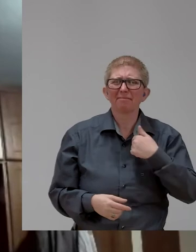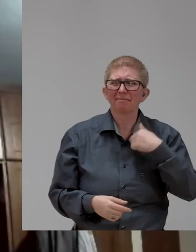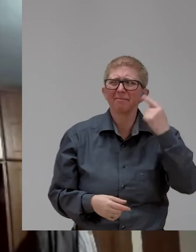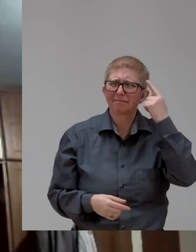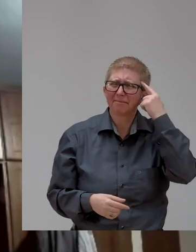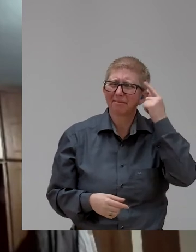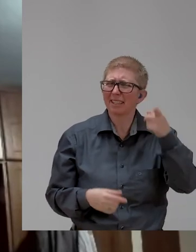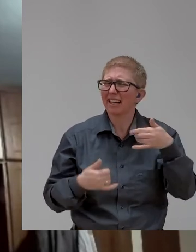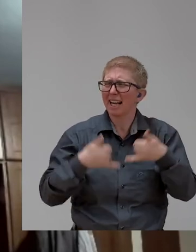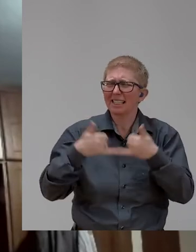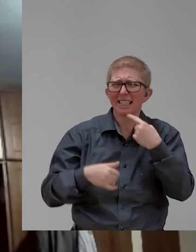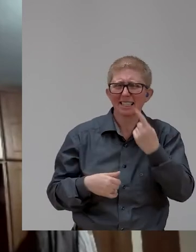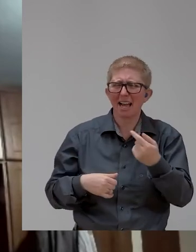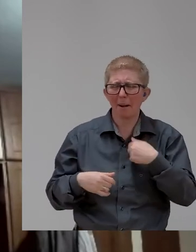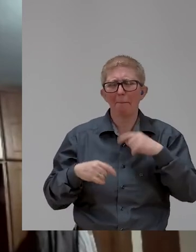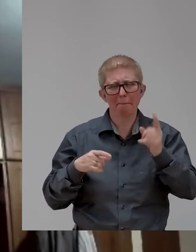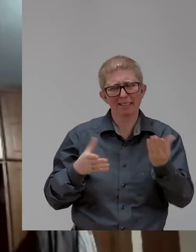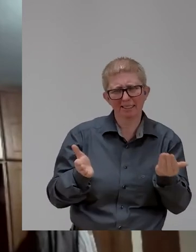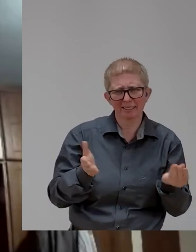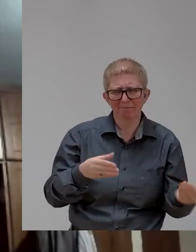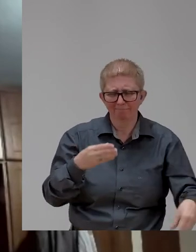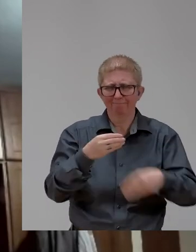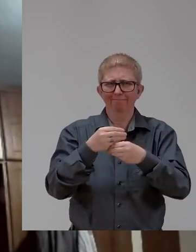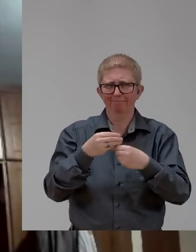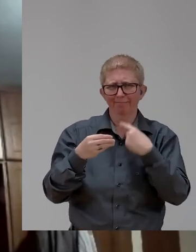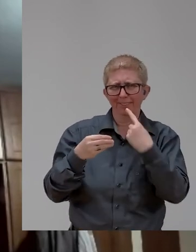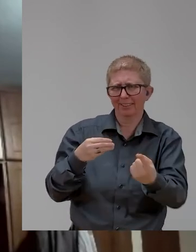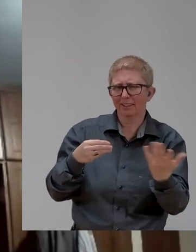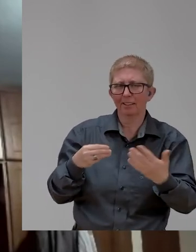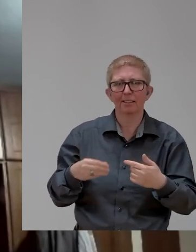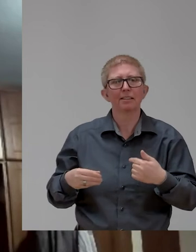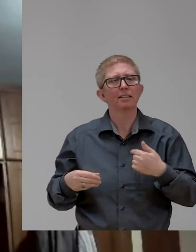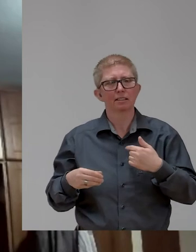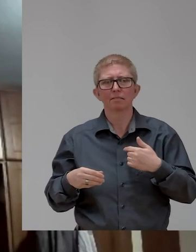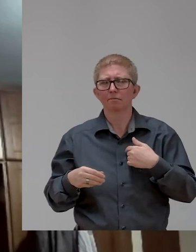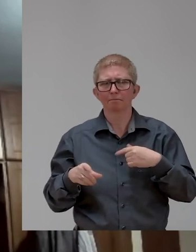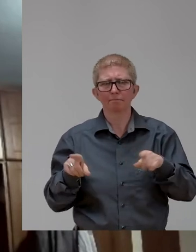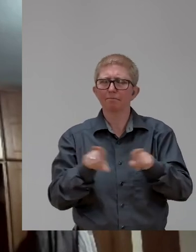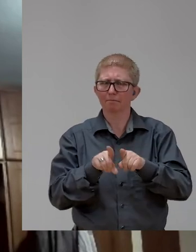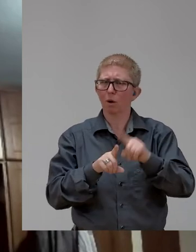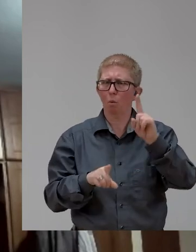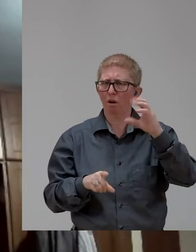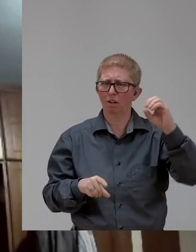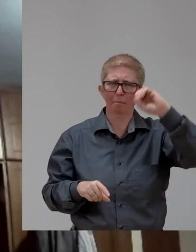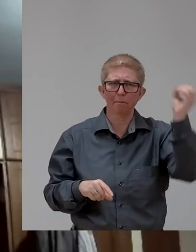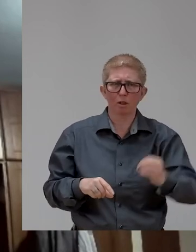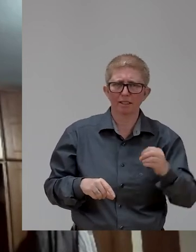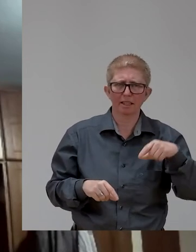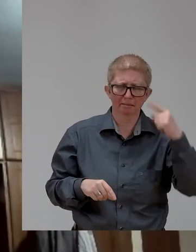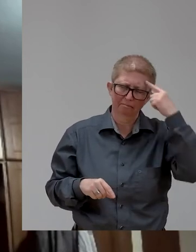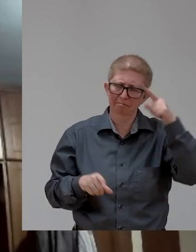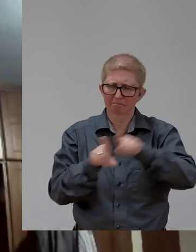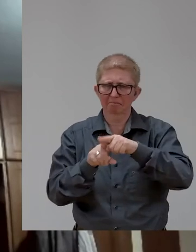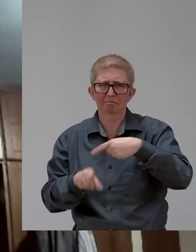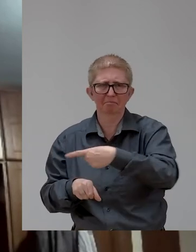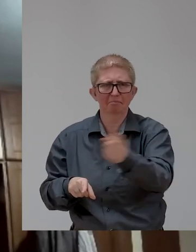I'm going to pick it from her. So, yeah, I fully agree with the meaning where they are, because we don't have to expect them